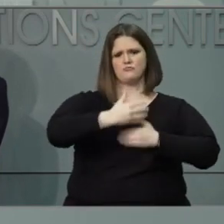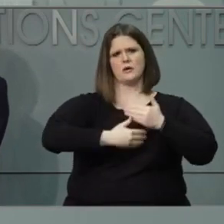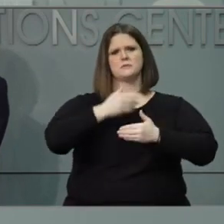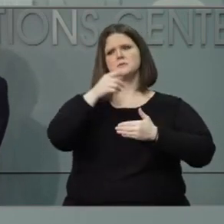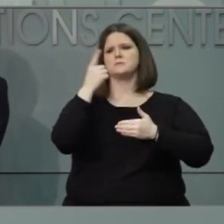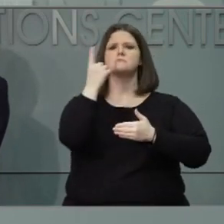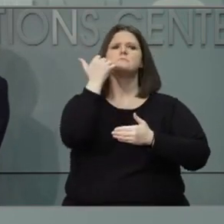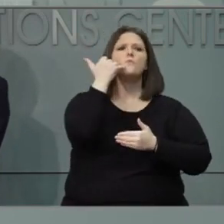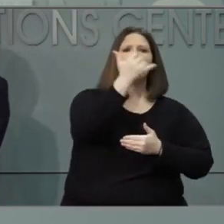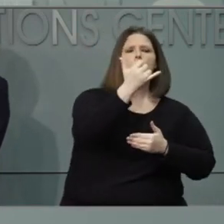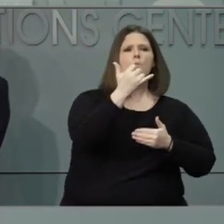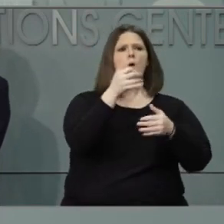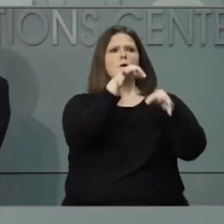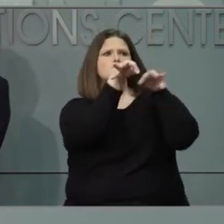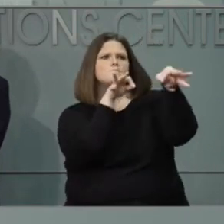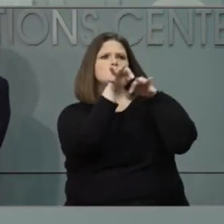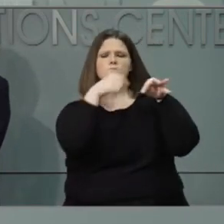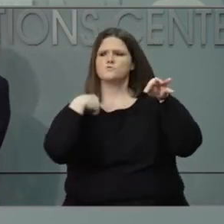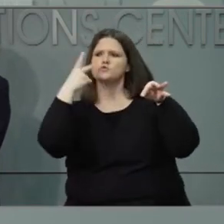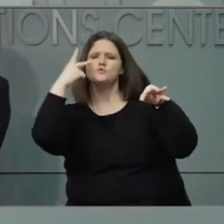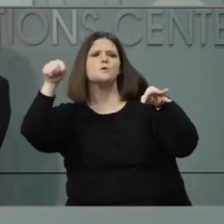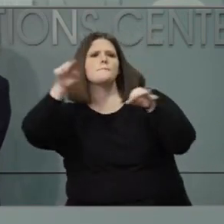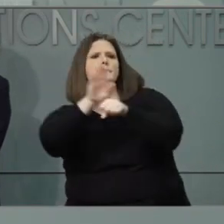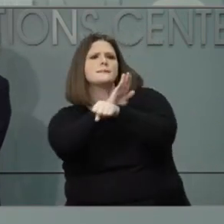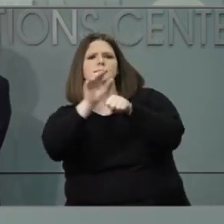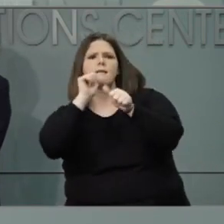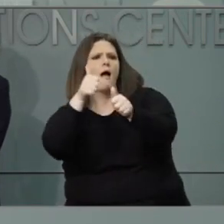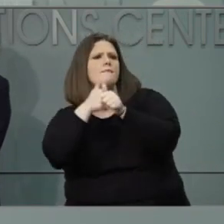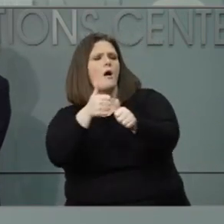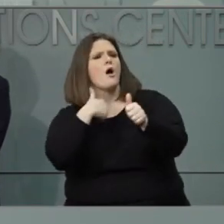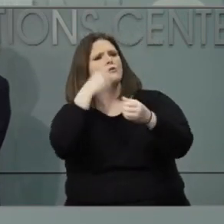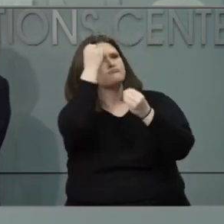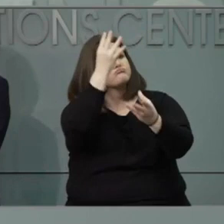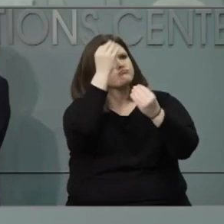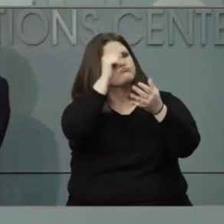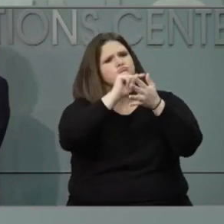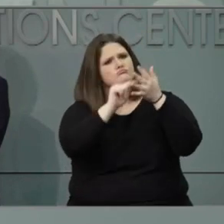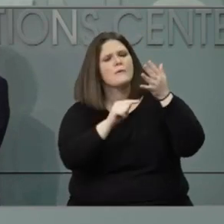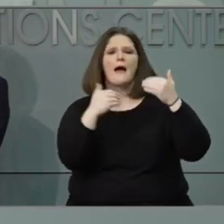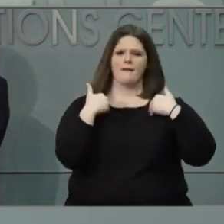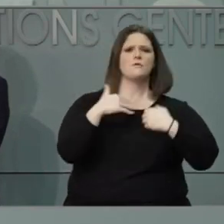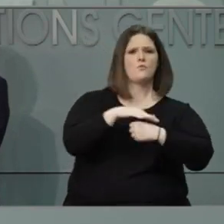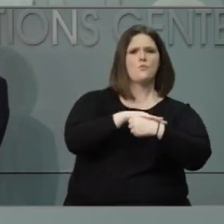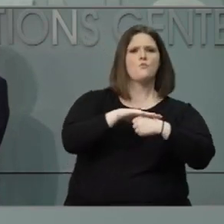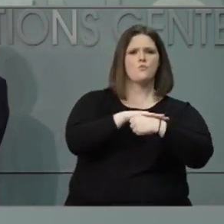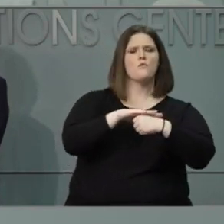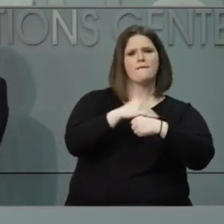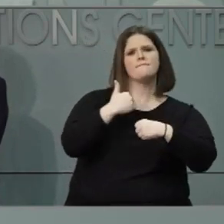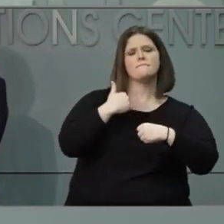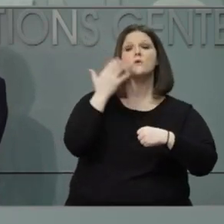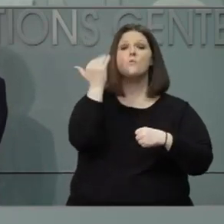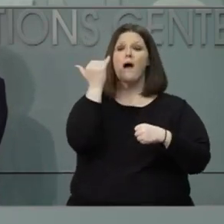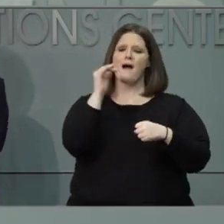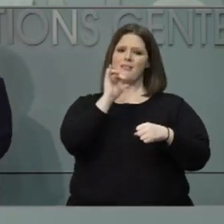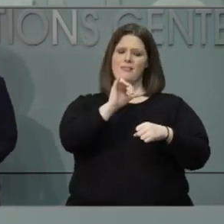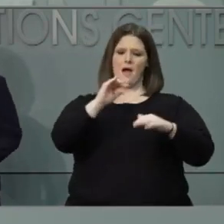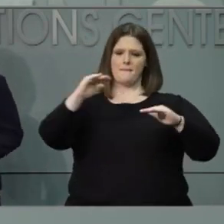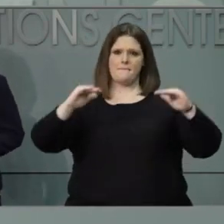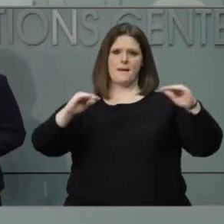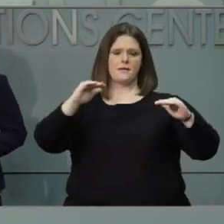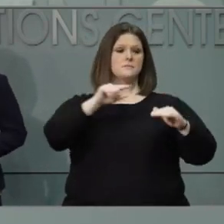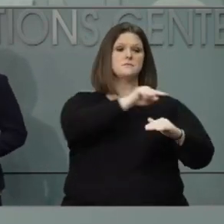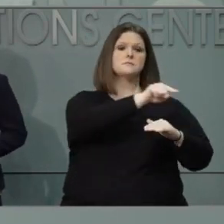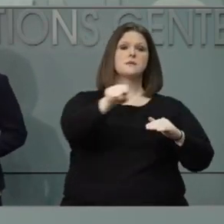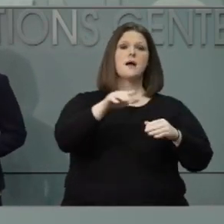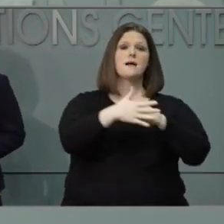can report concerns. We want to use that process that already exists that folks are aware of because it keeps our county partners